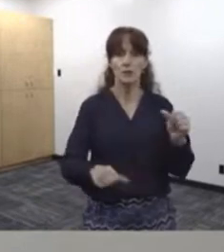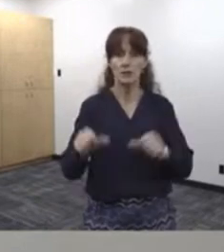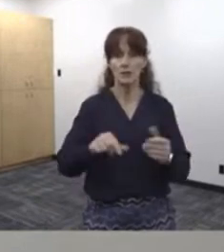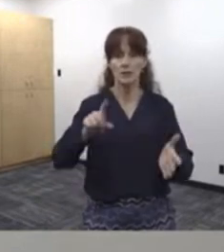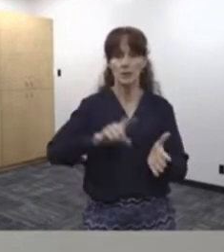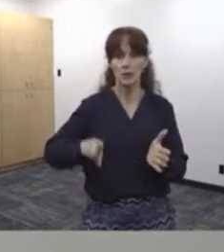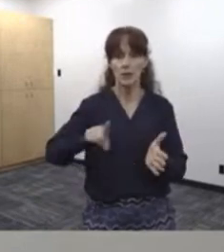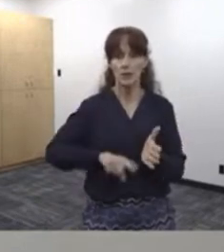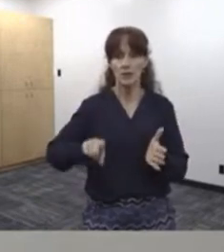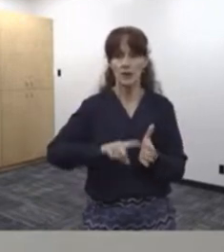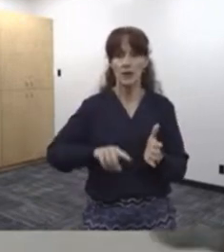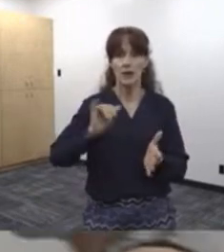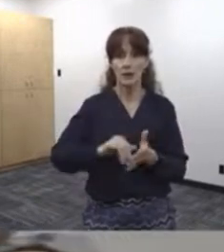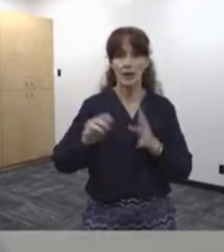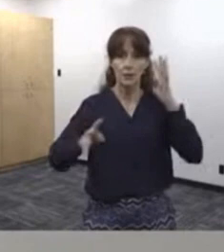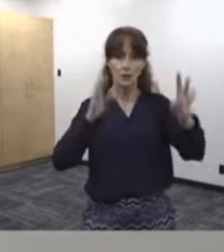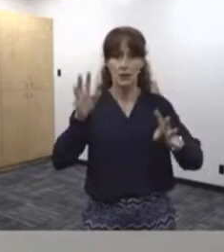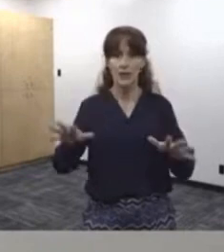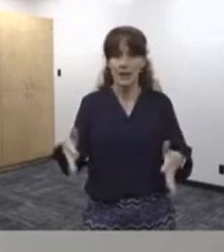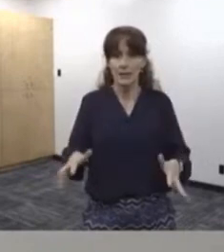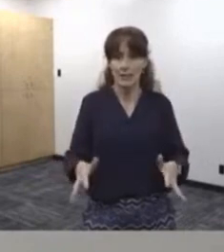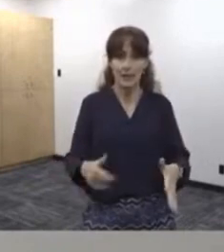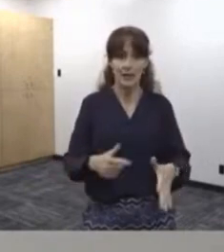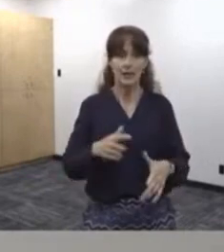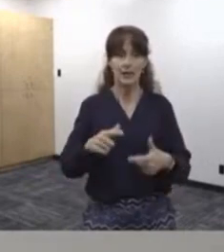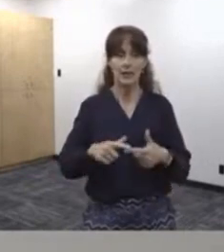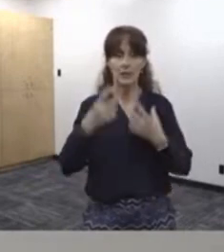research is that it can create anxiety,